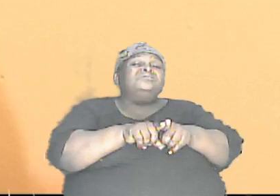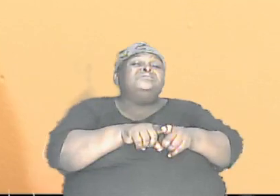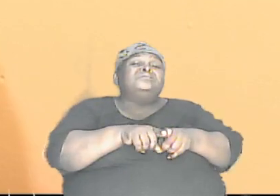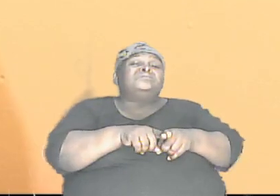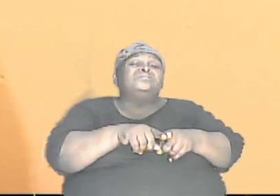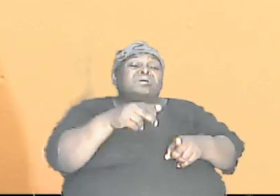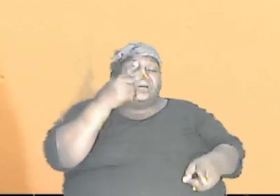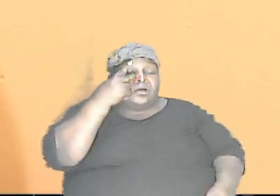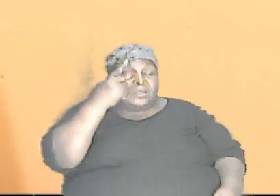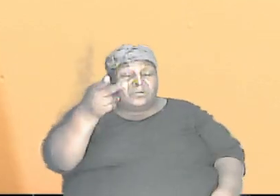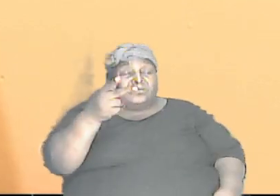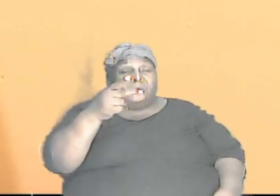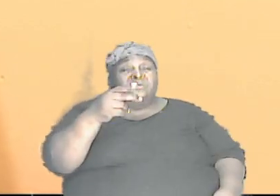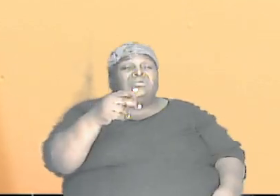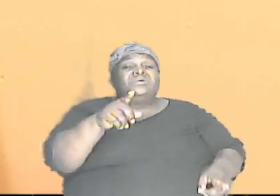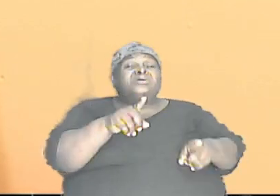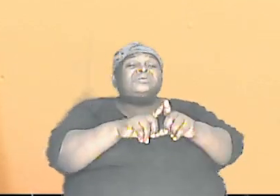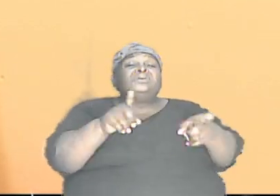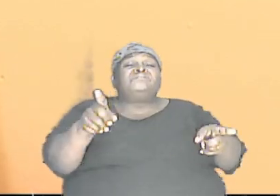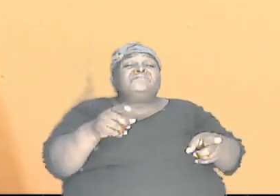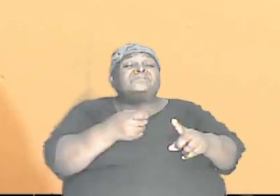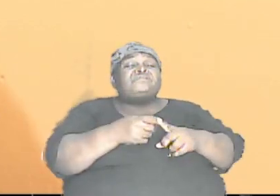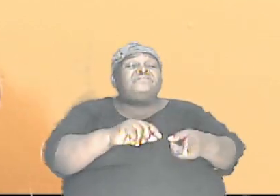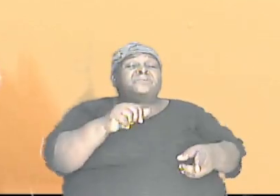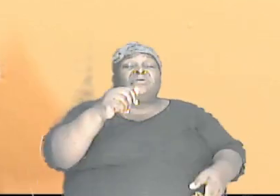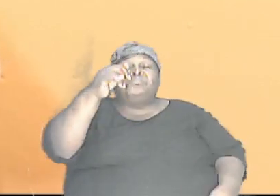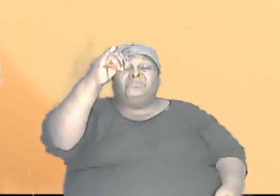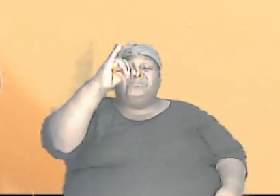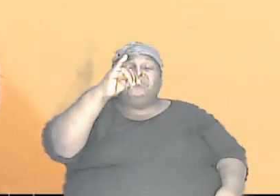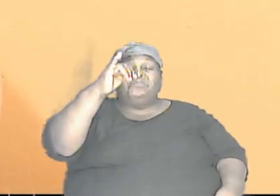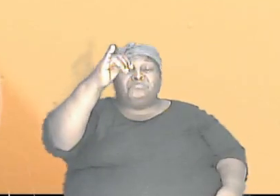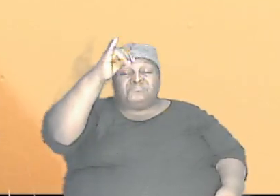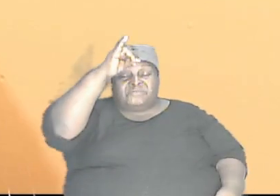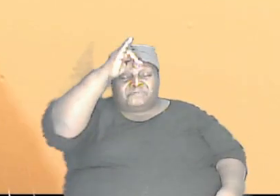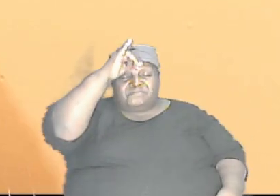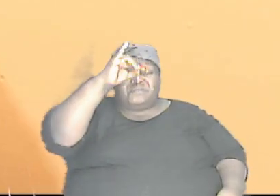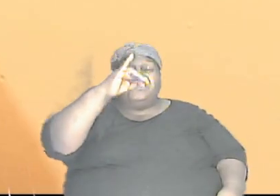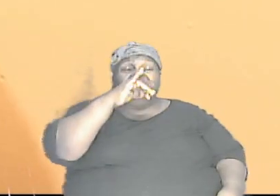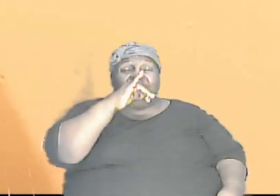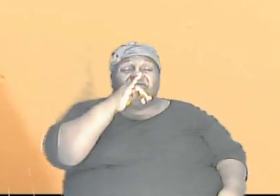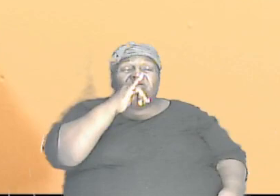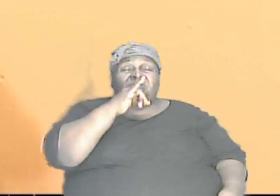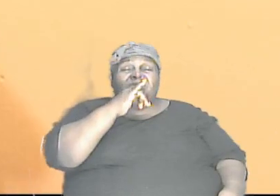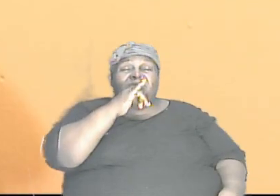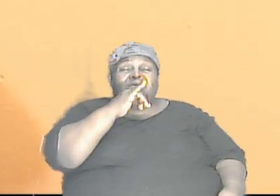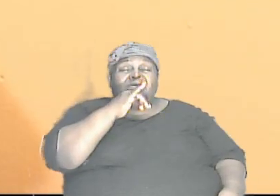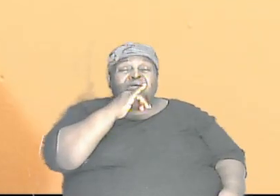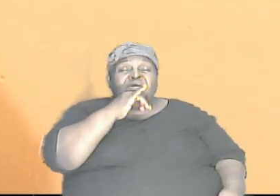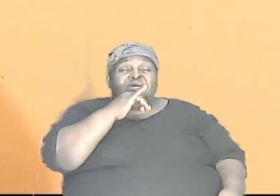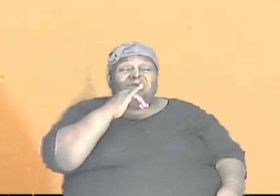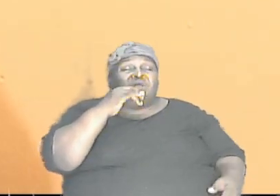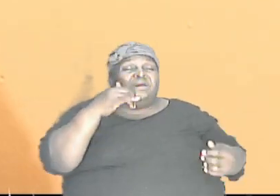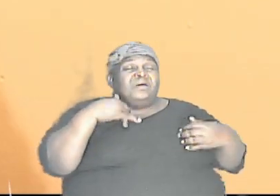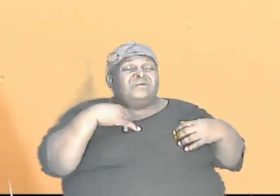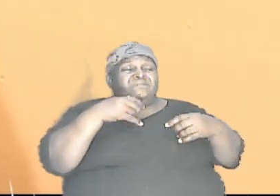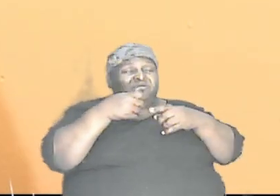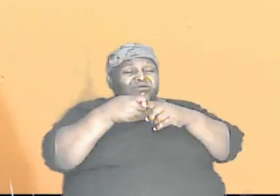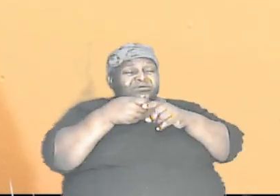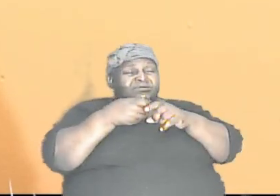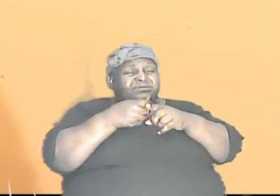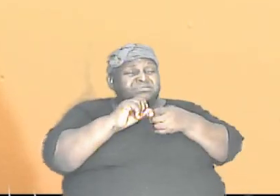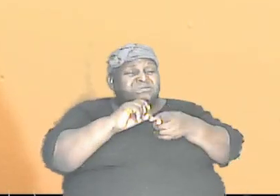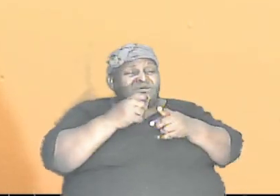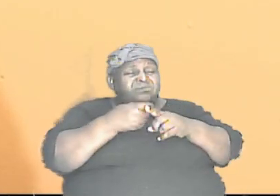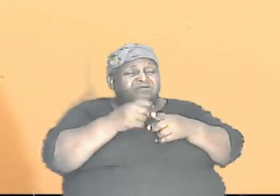different from his mother and father. He would have had information that he received from the